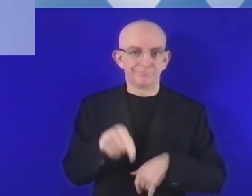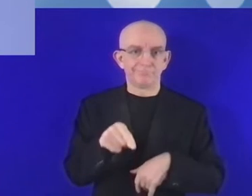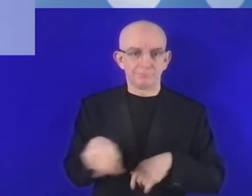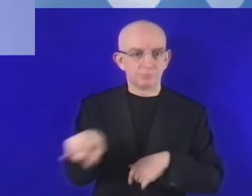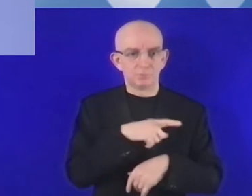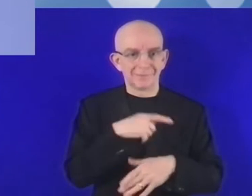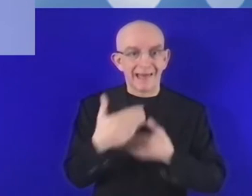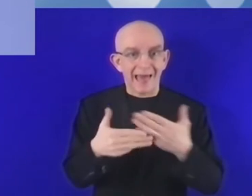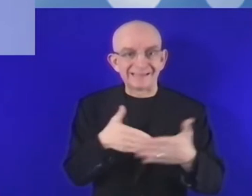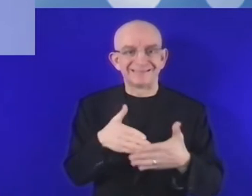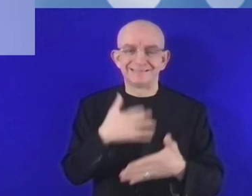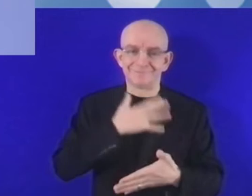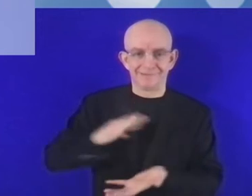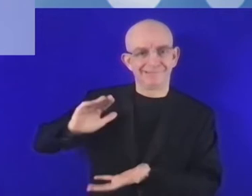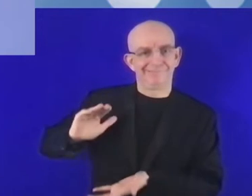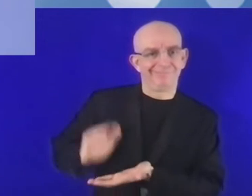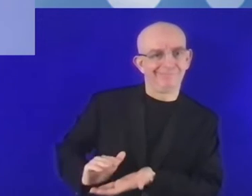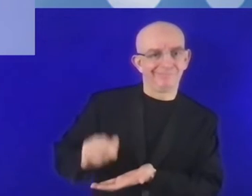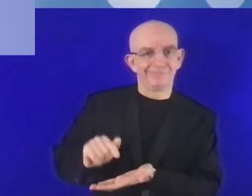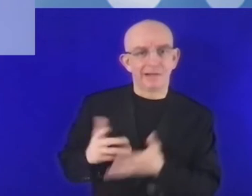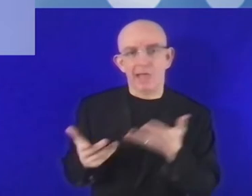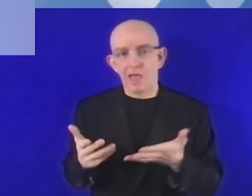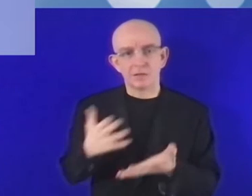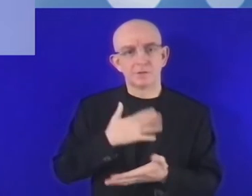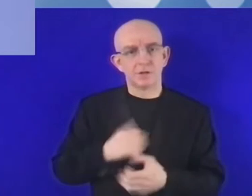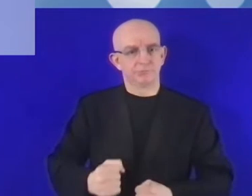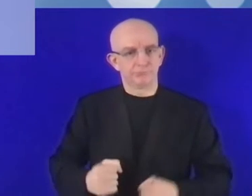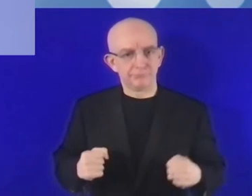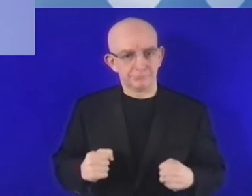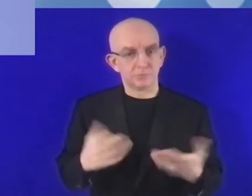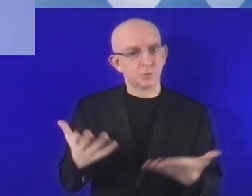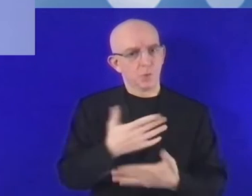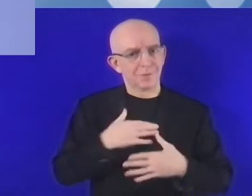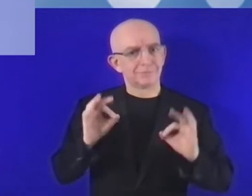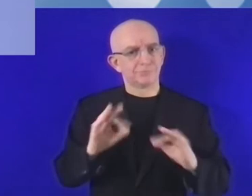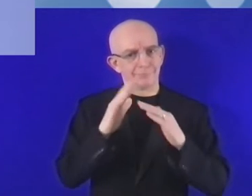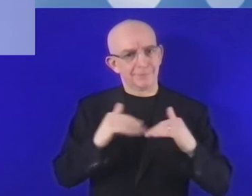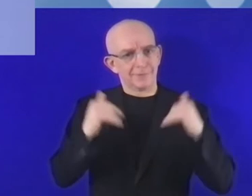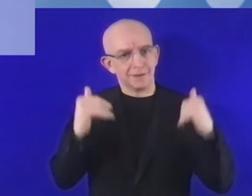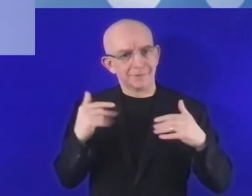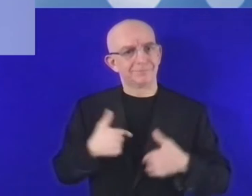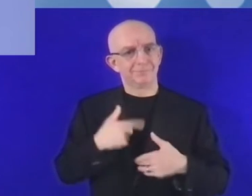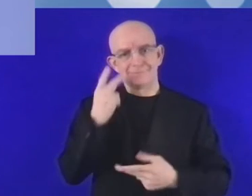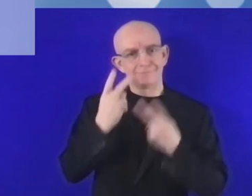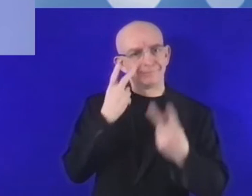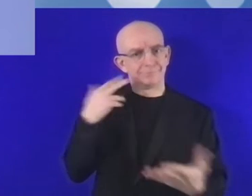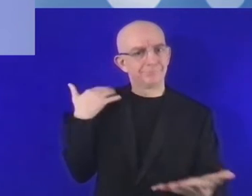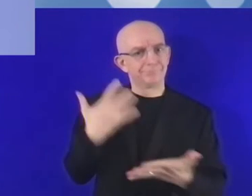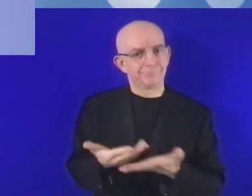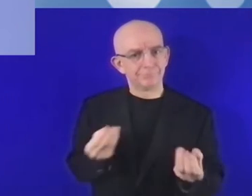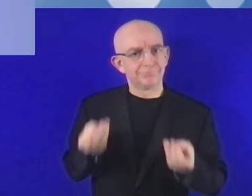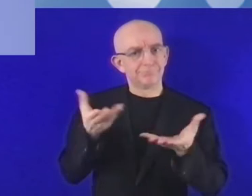experience at the forum. In our view, there are at least